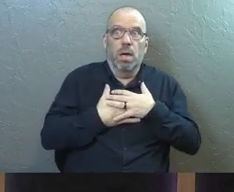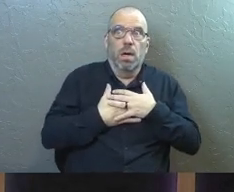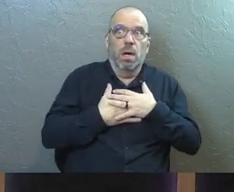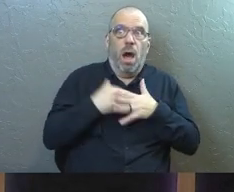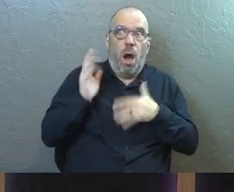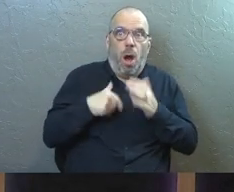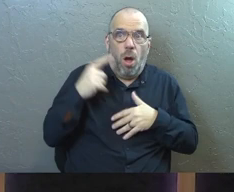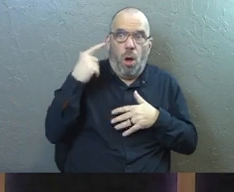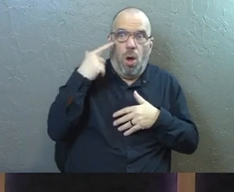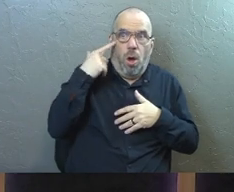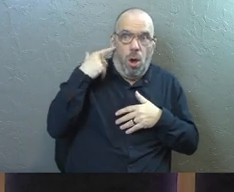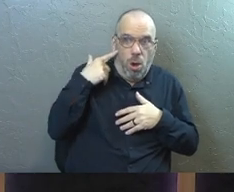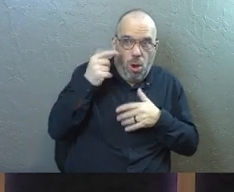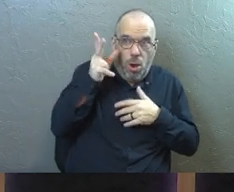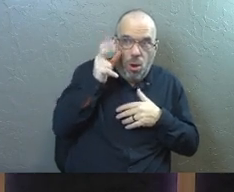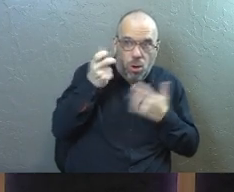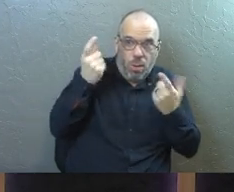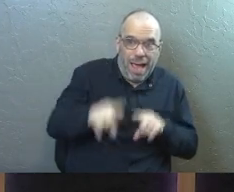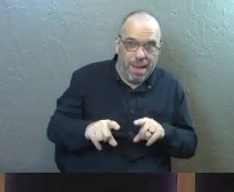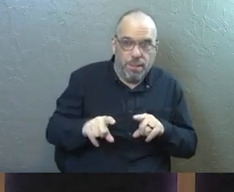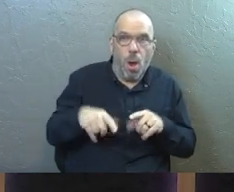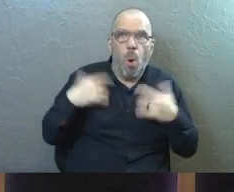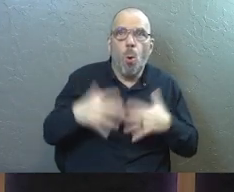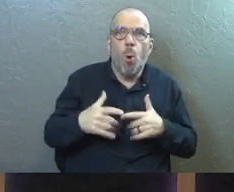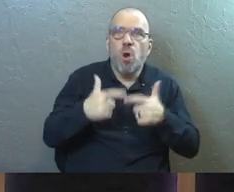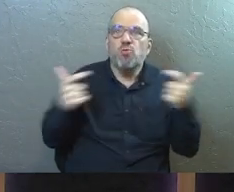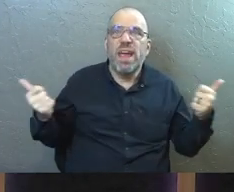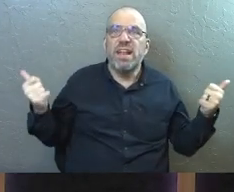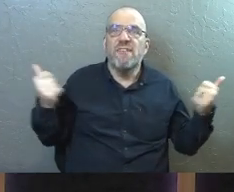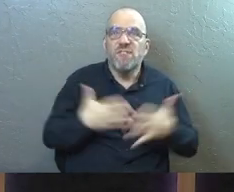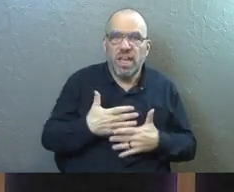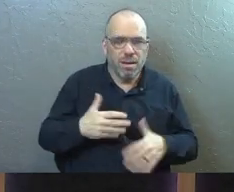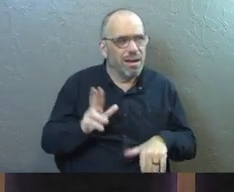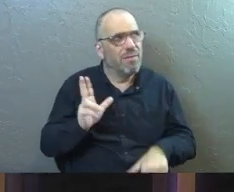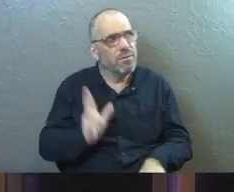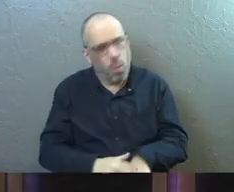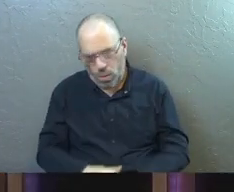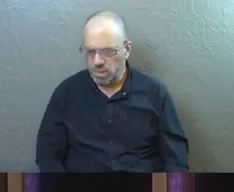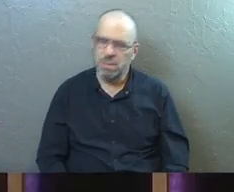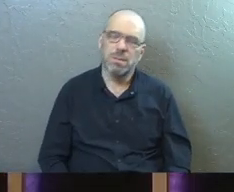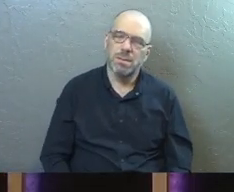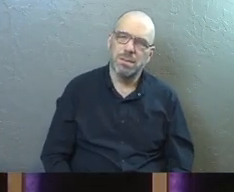everyone else who heard what had happened. Great fear, of course.